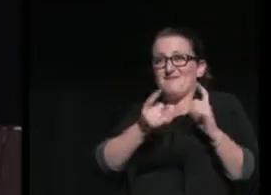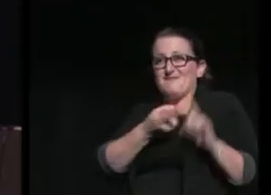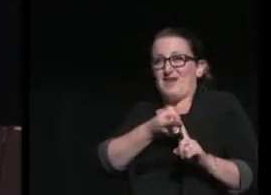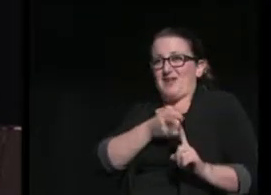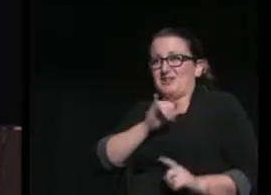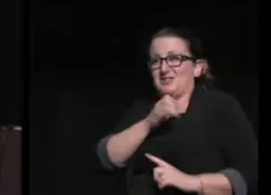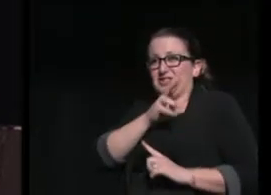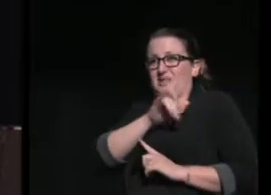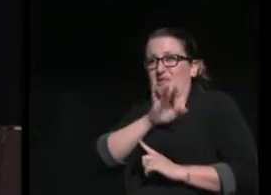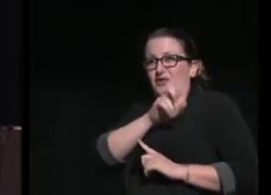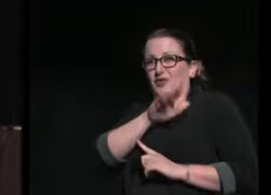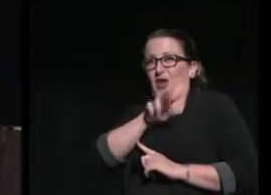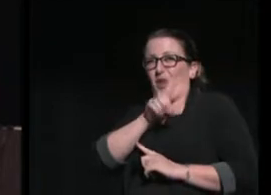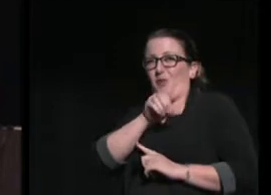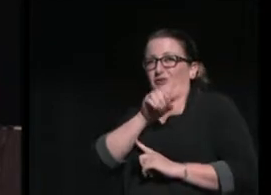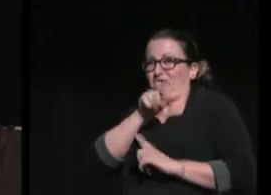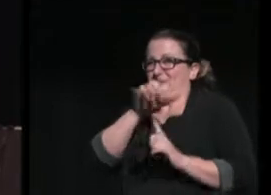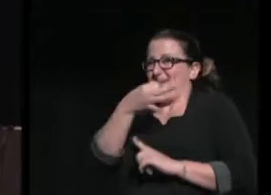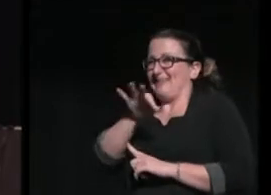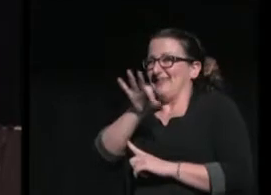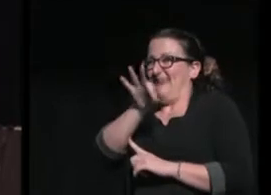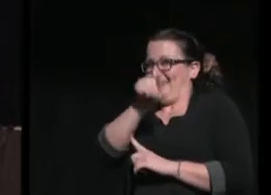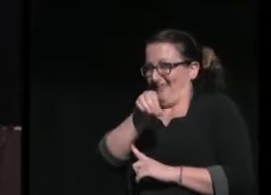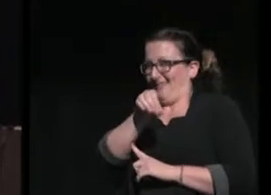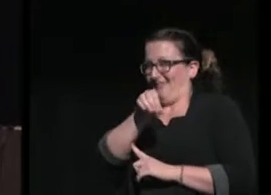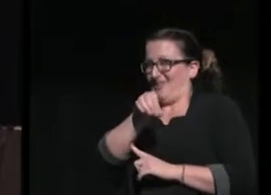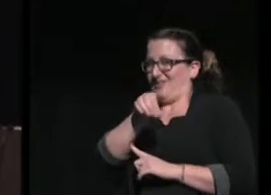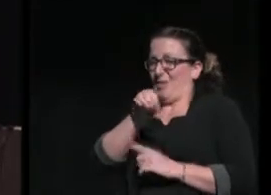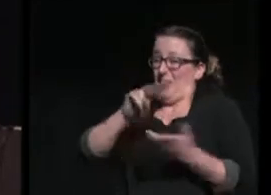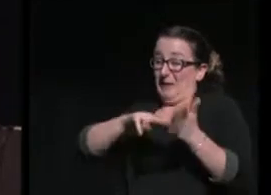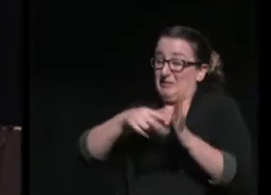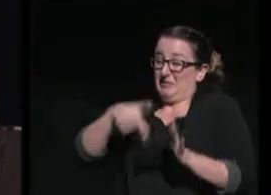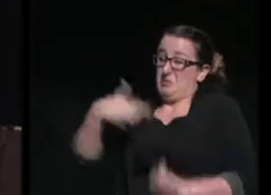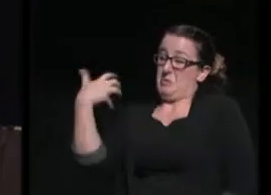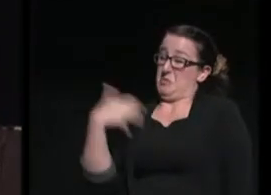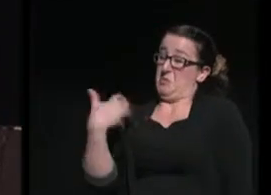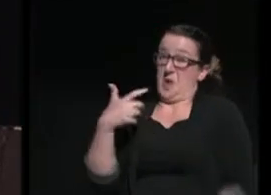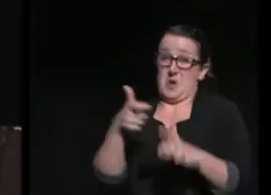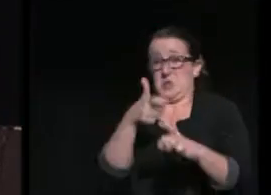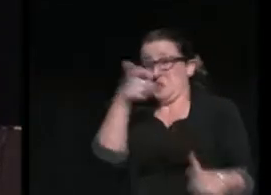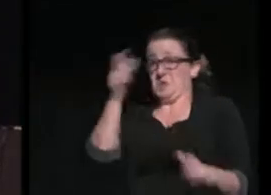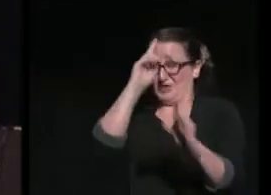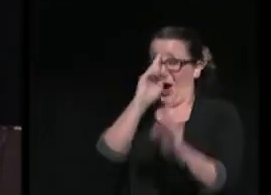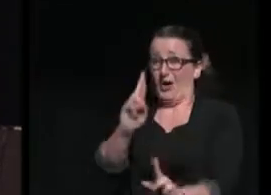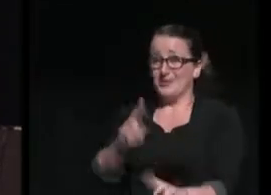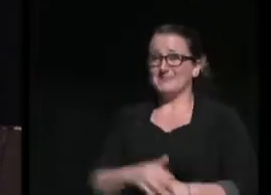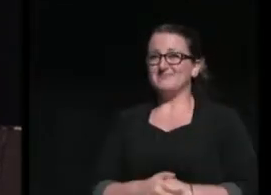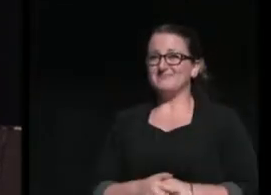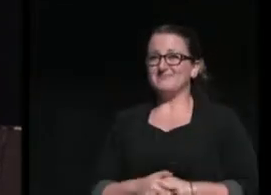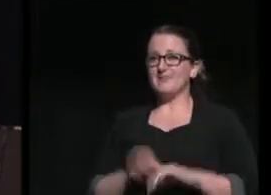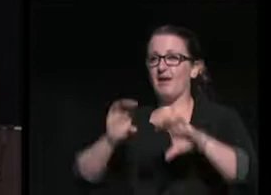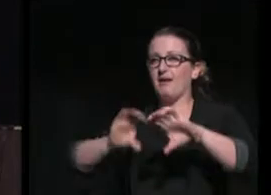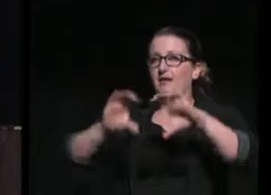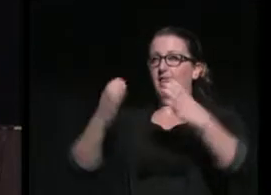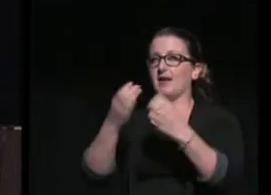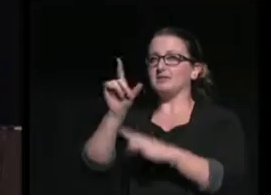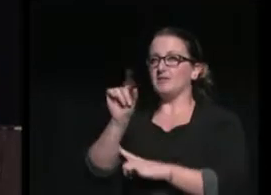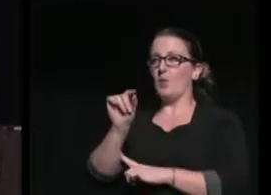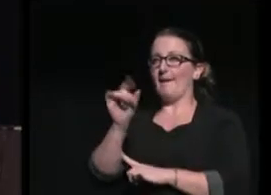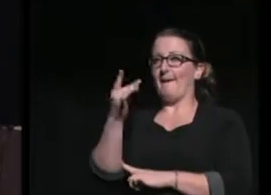Florio in 1990. so that makes this even a greater honor. Class of 2018,